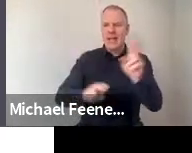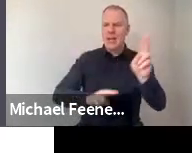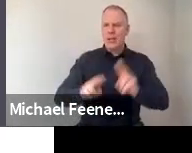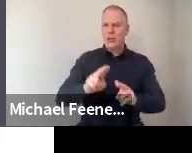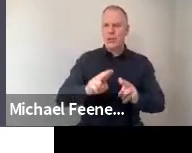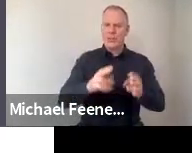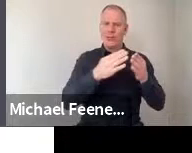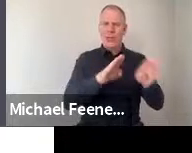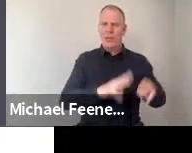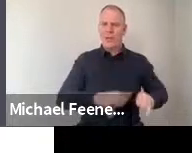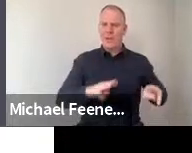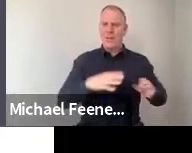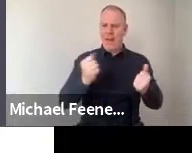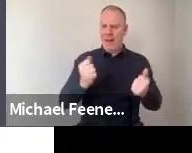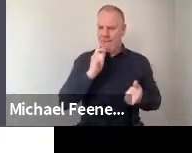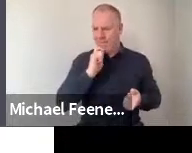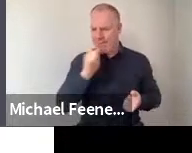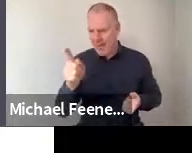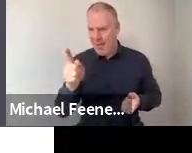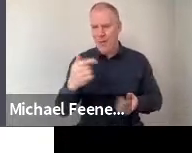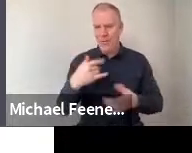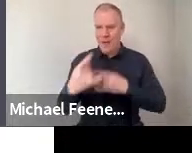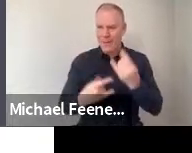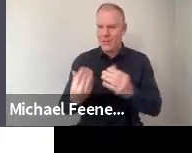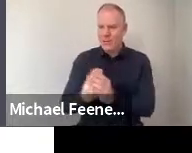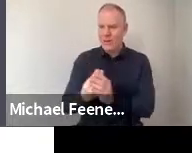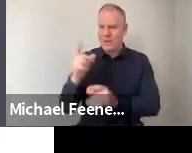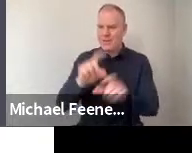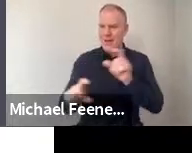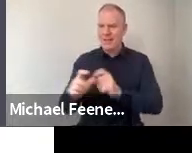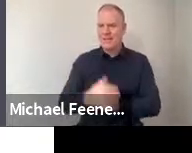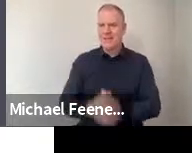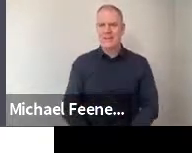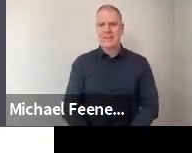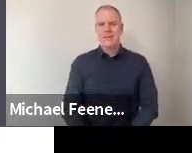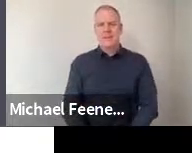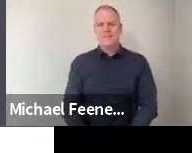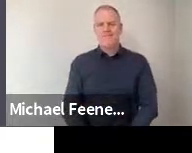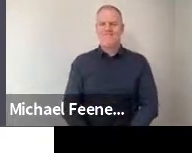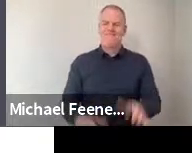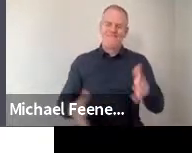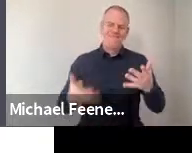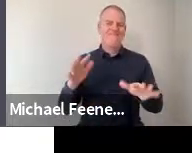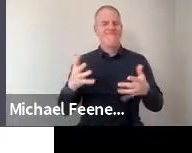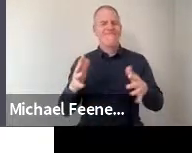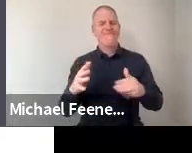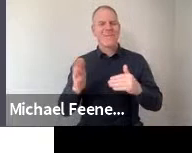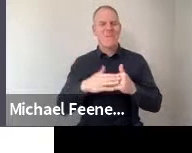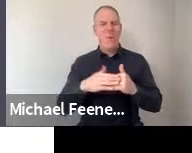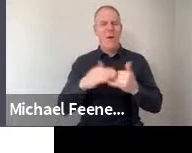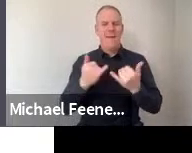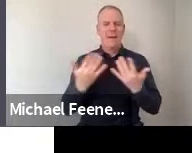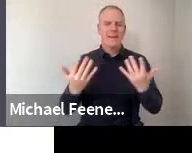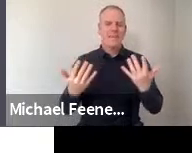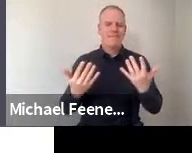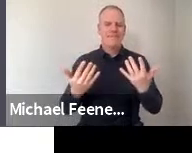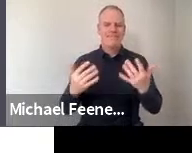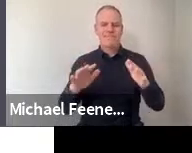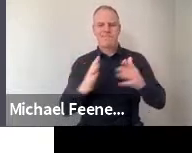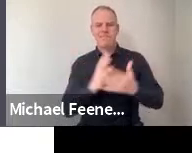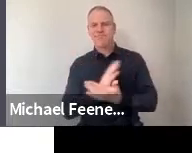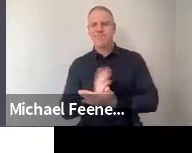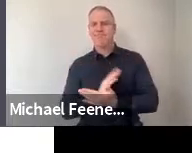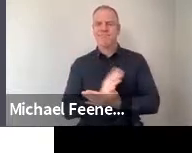have a say in the direction of science. And here, there was much more ambivalence.